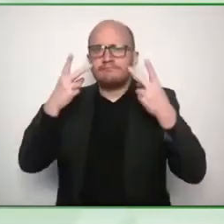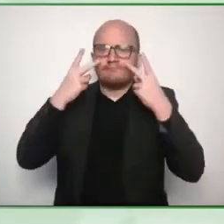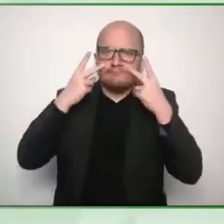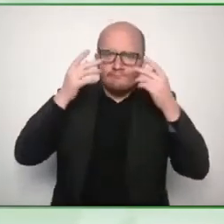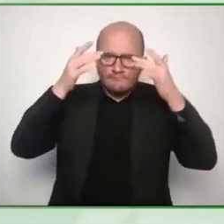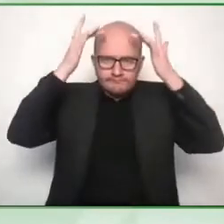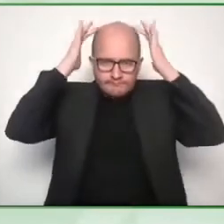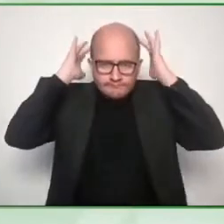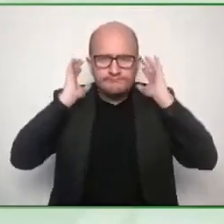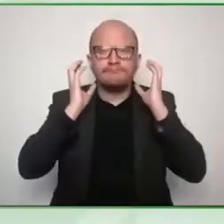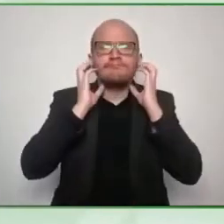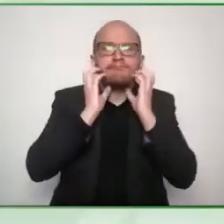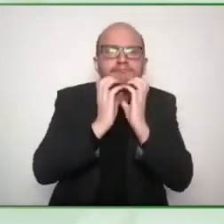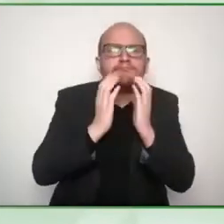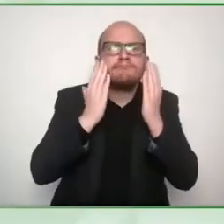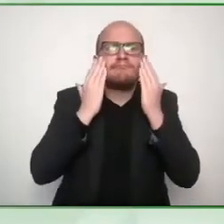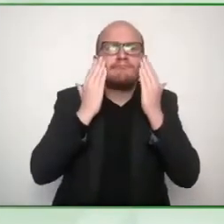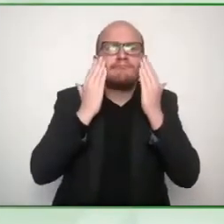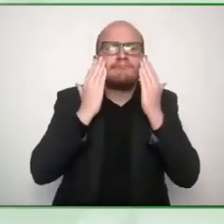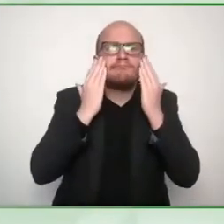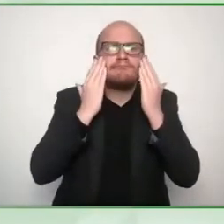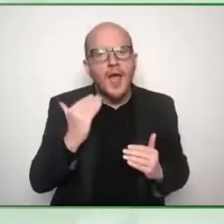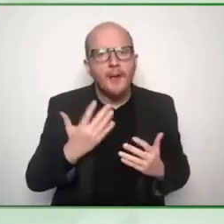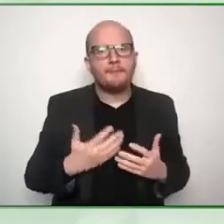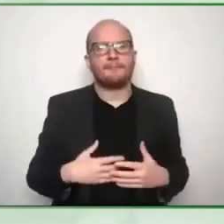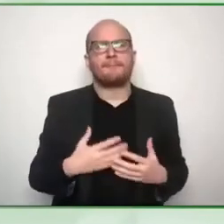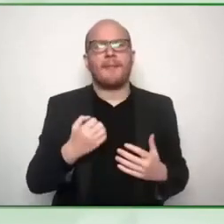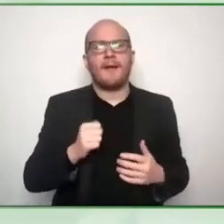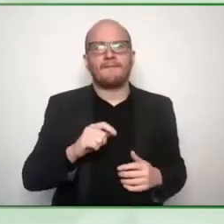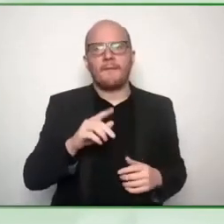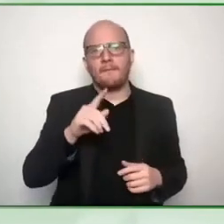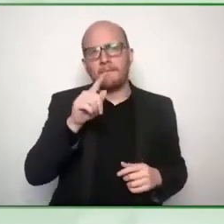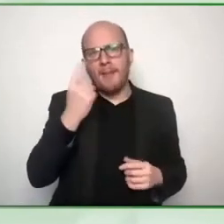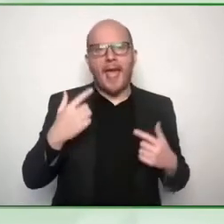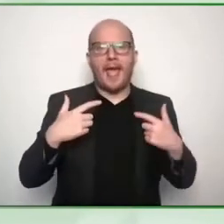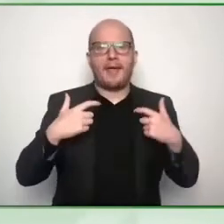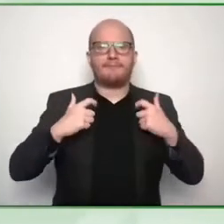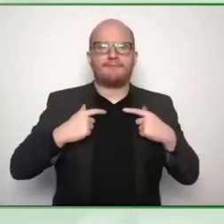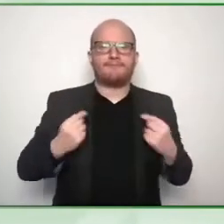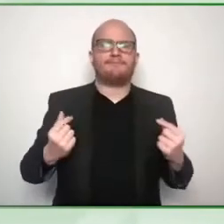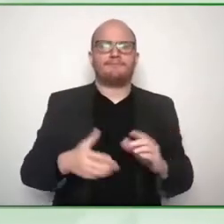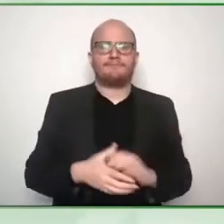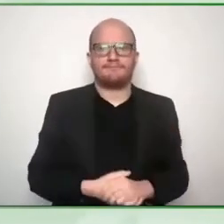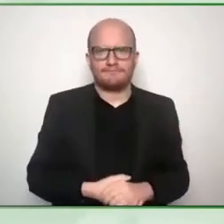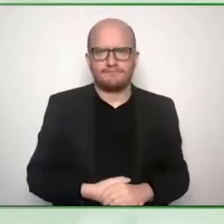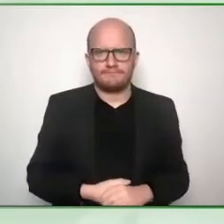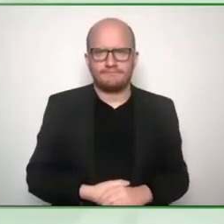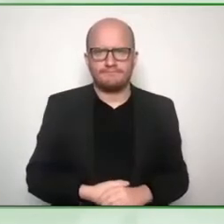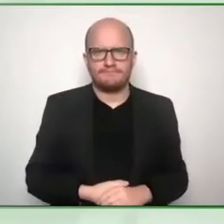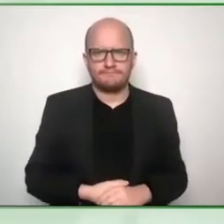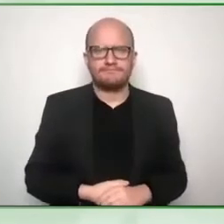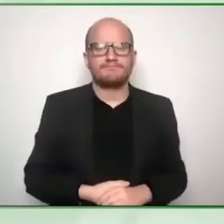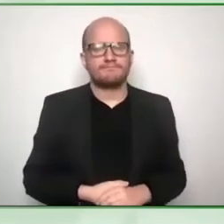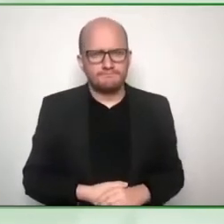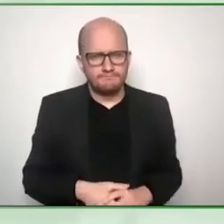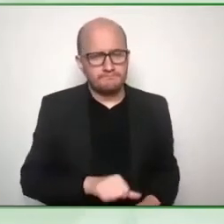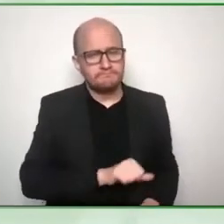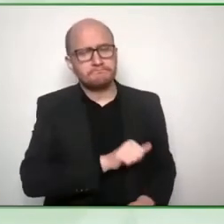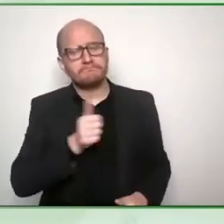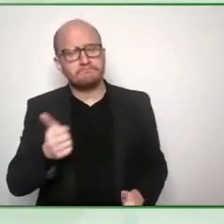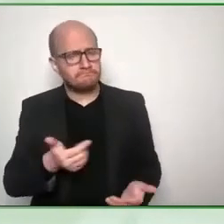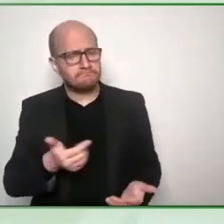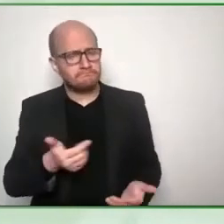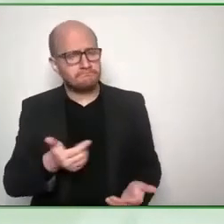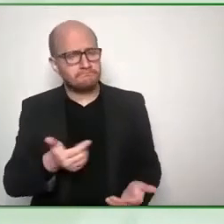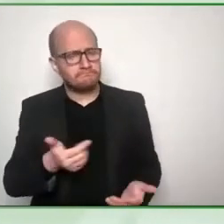microphone thank you raf and cliff for that introduction and the avid or especially for the avid viewers